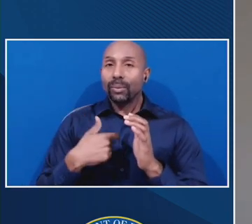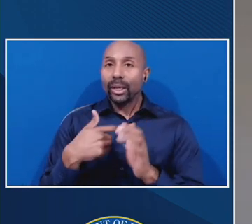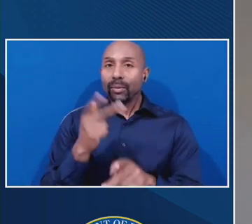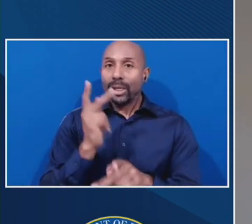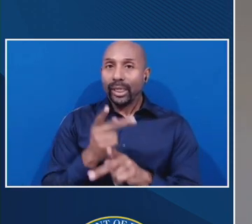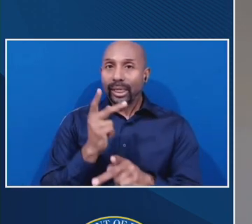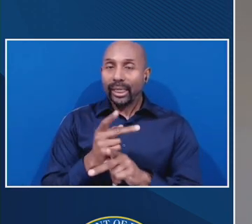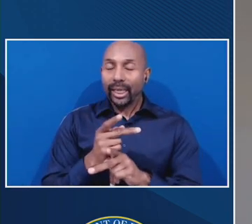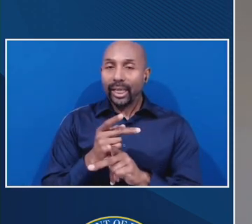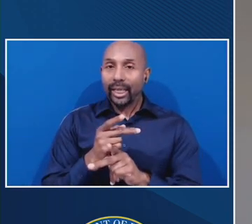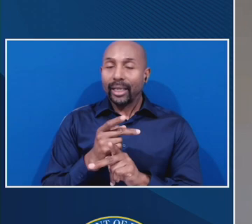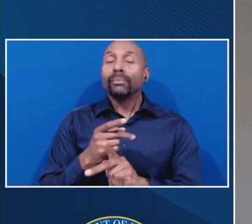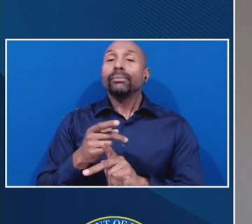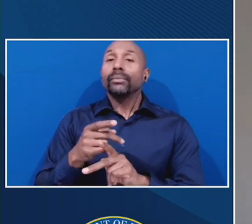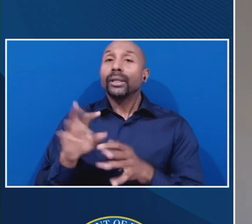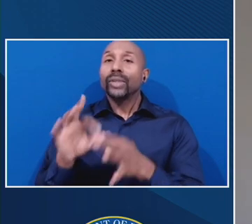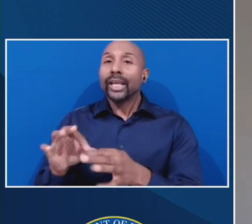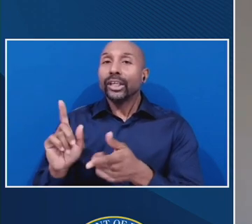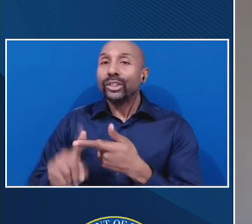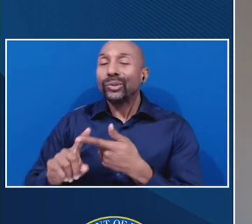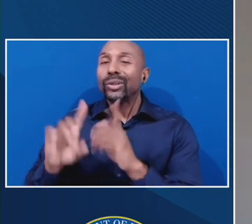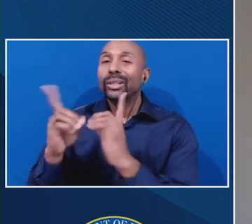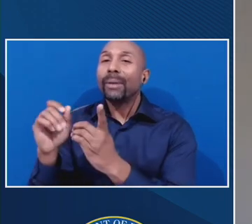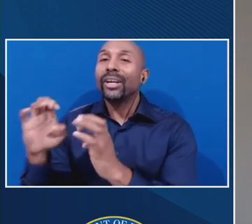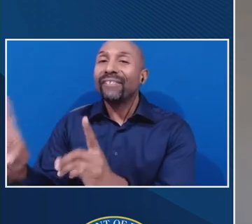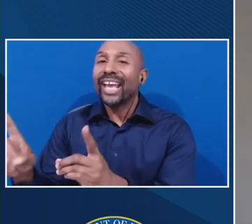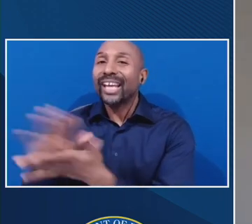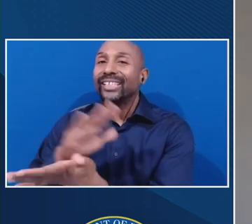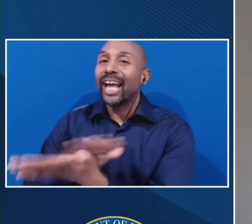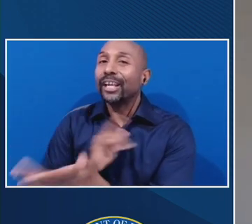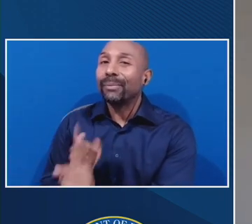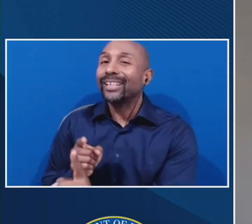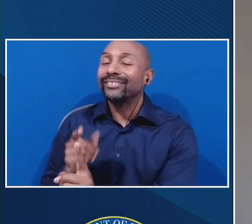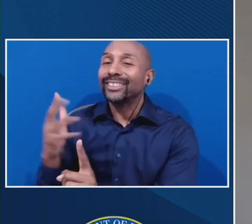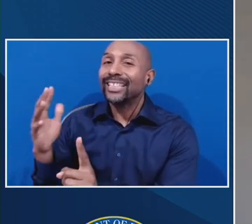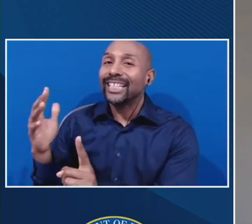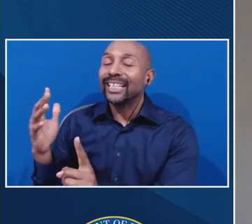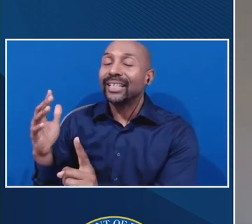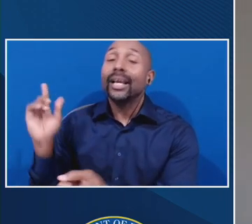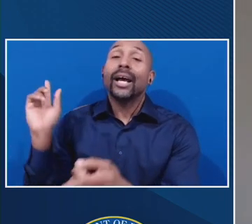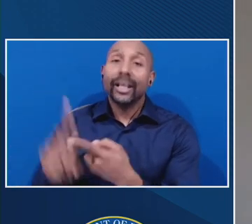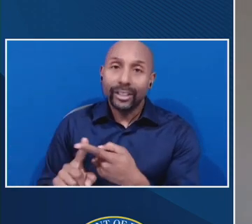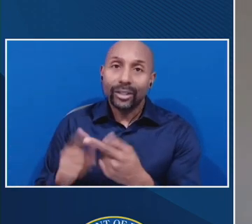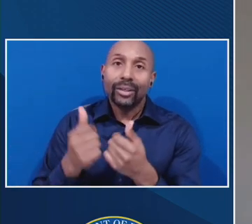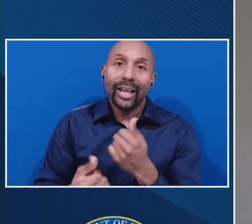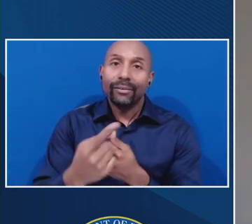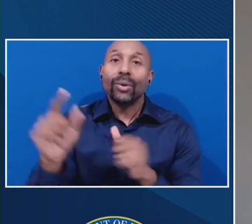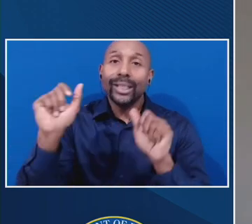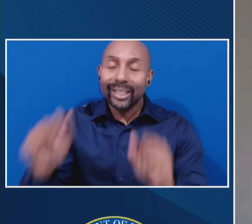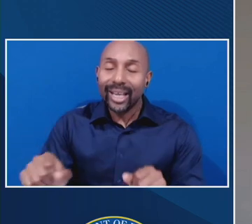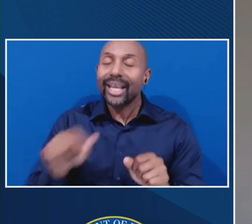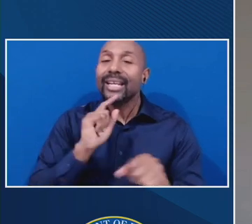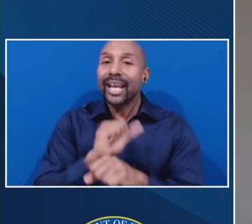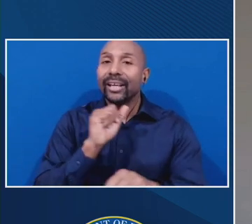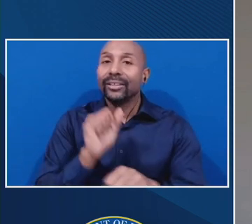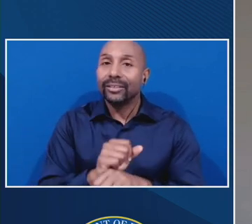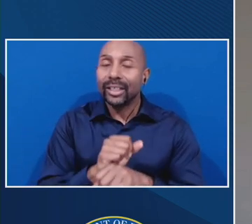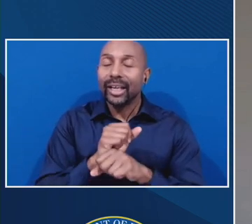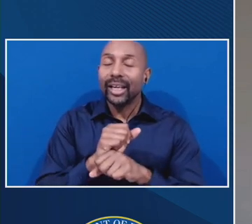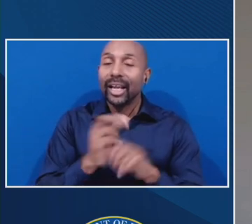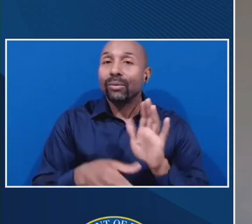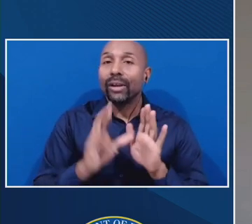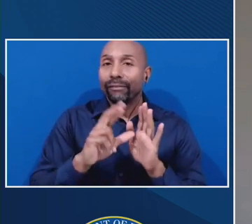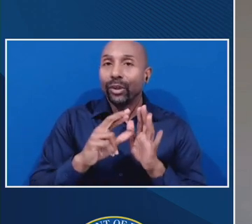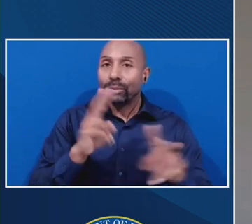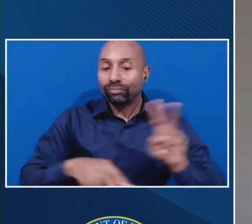department's document at this point in time until such time as everybody has time to review additional proposals between,